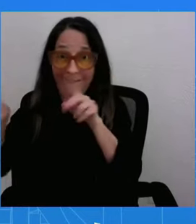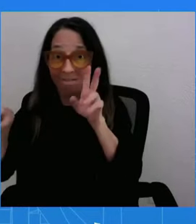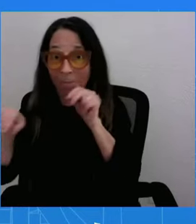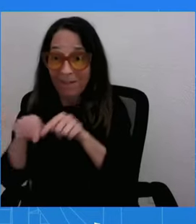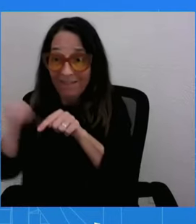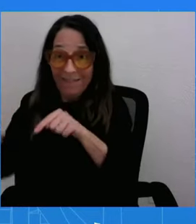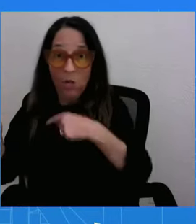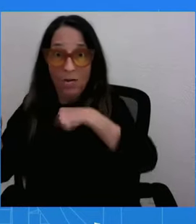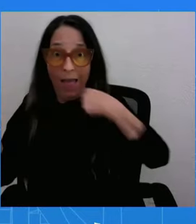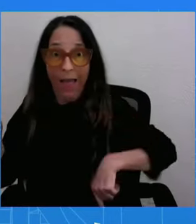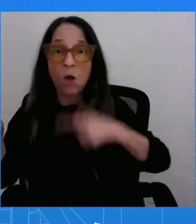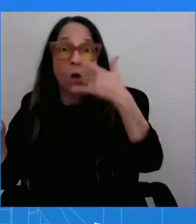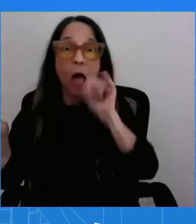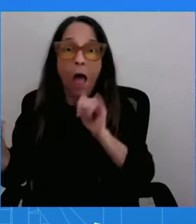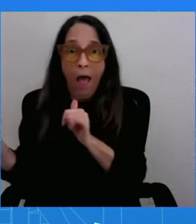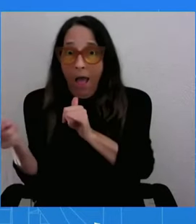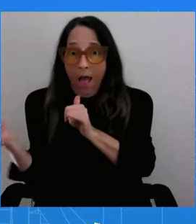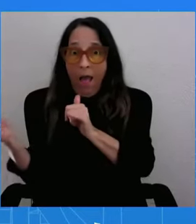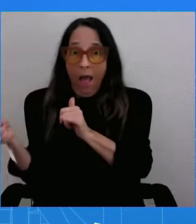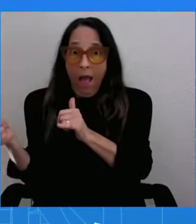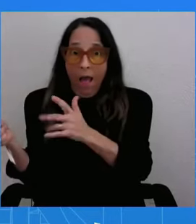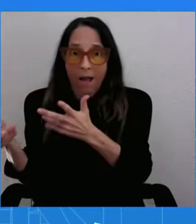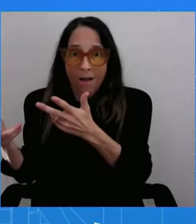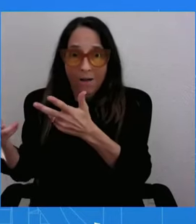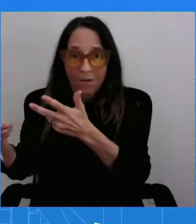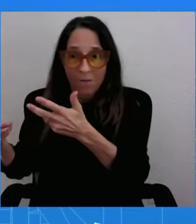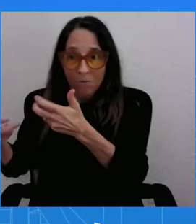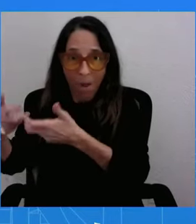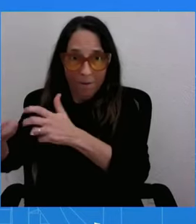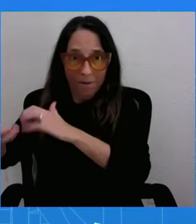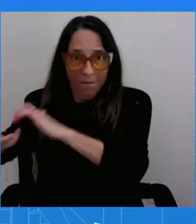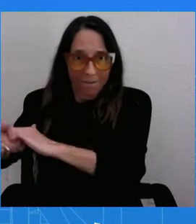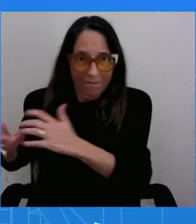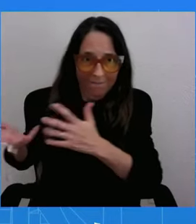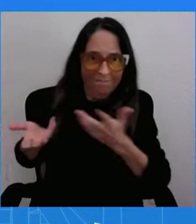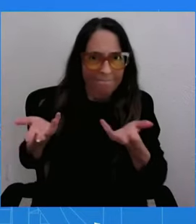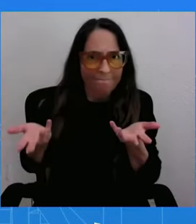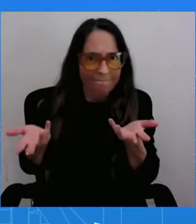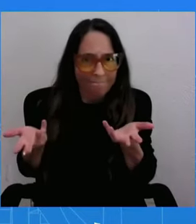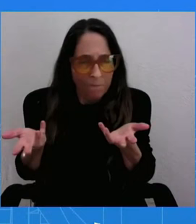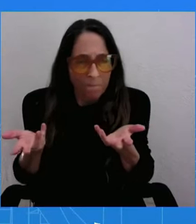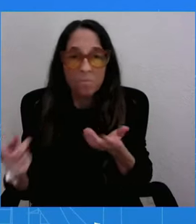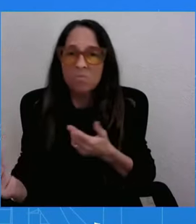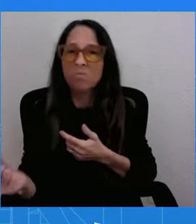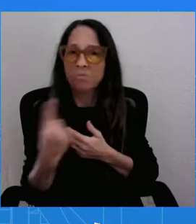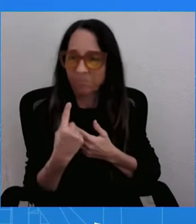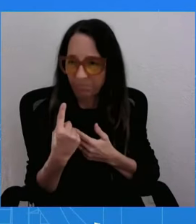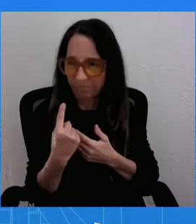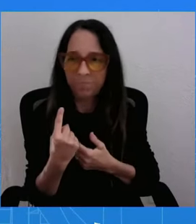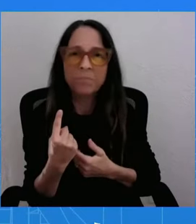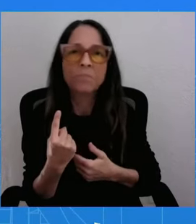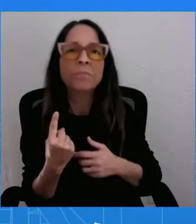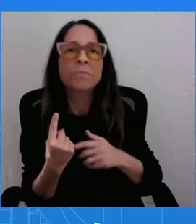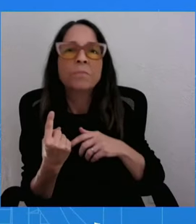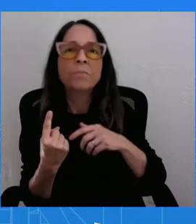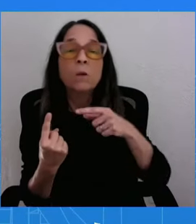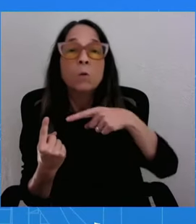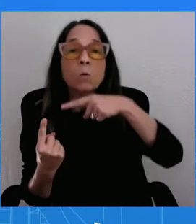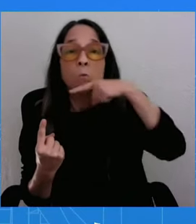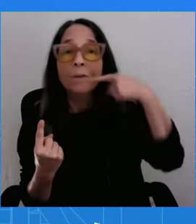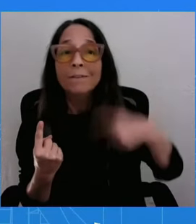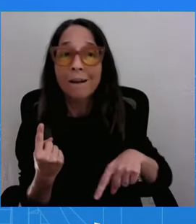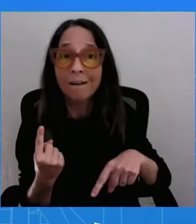First, thank you. First, on Russia, this is the type of activity that's been going on for the better part of a decade.